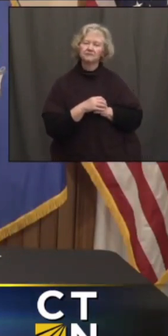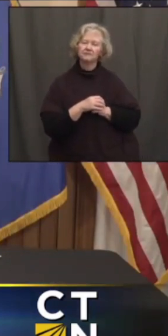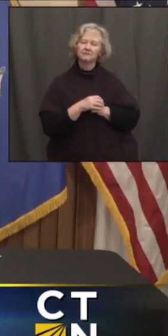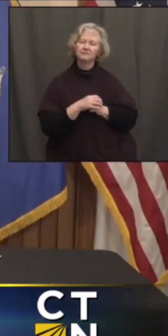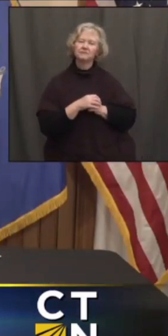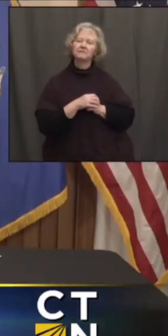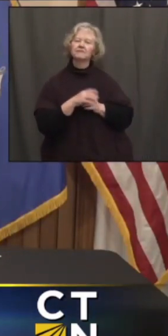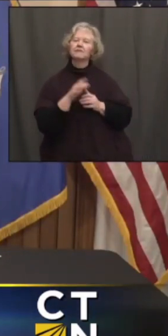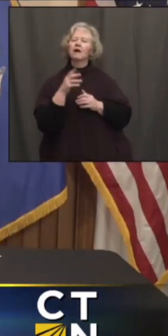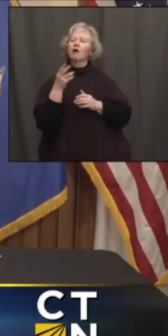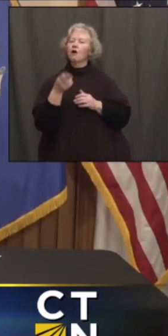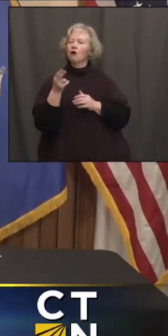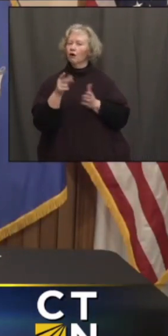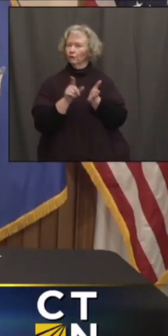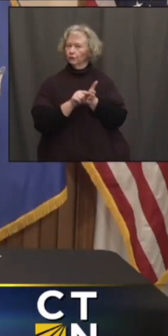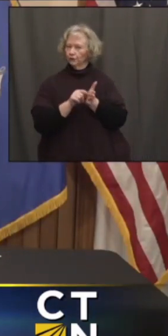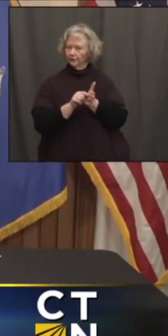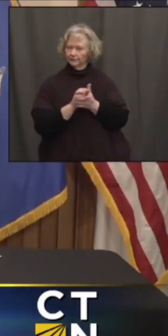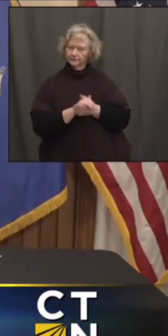The Hartford Current.